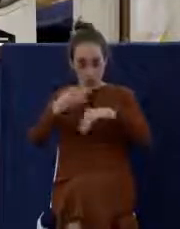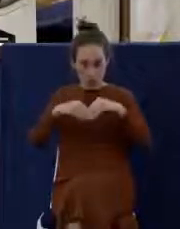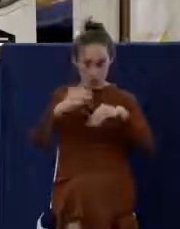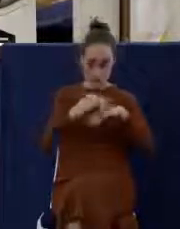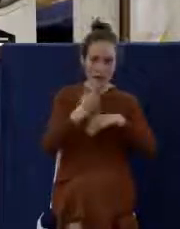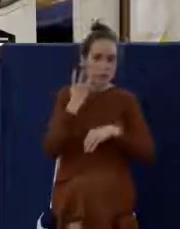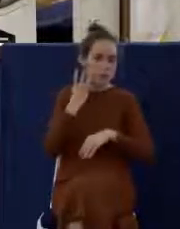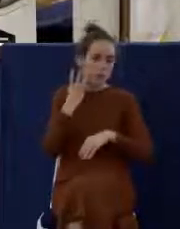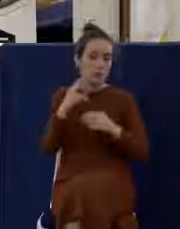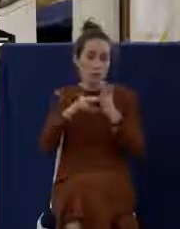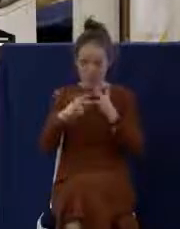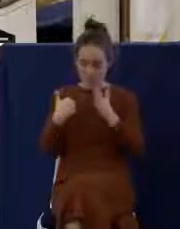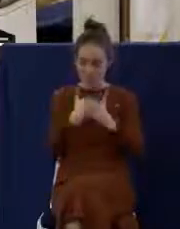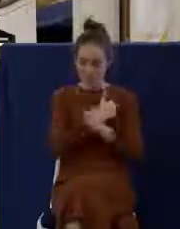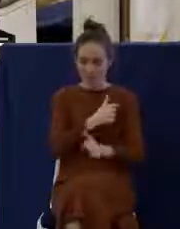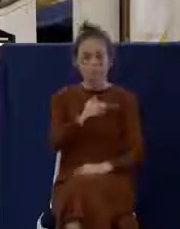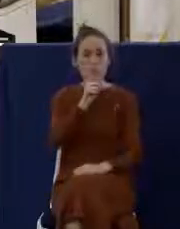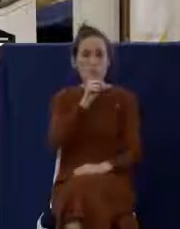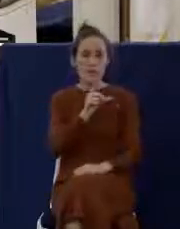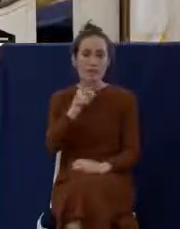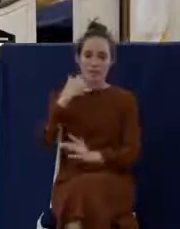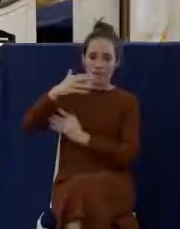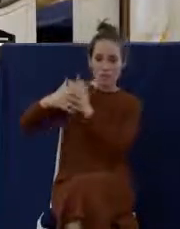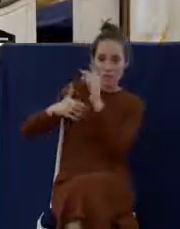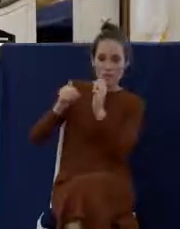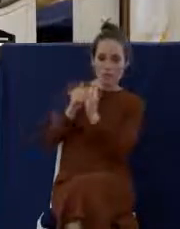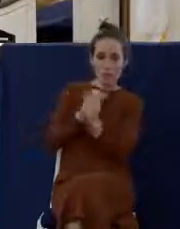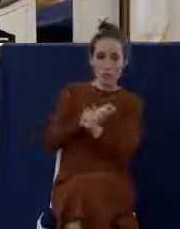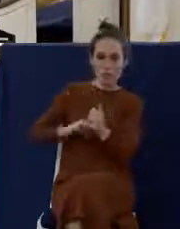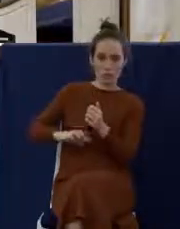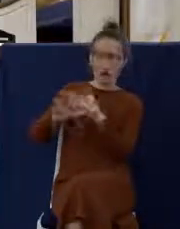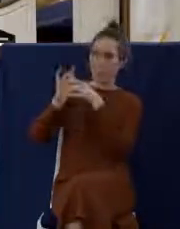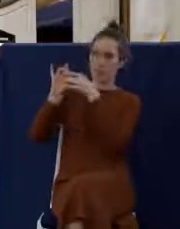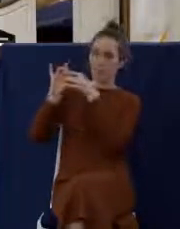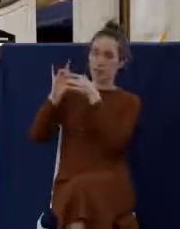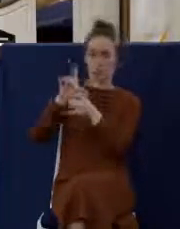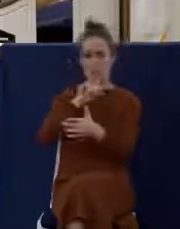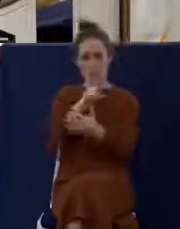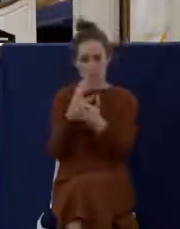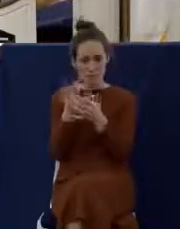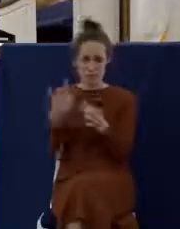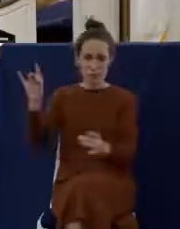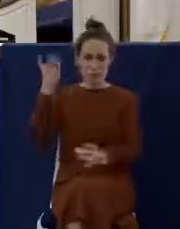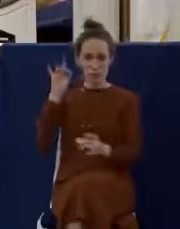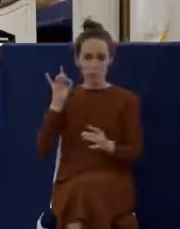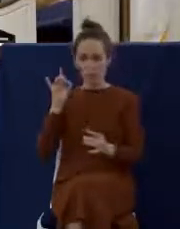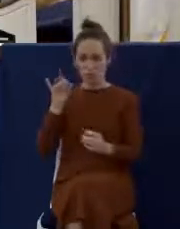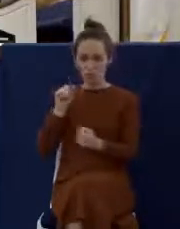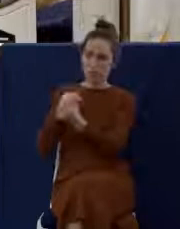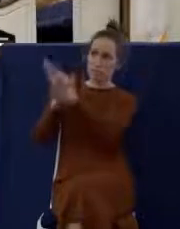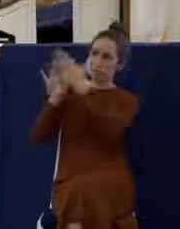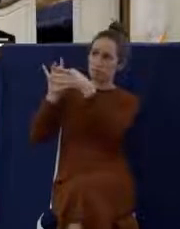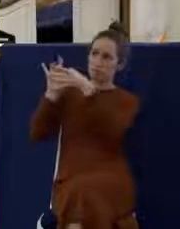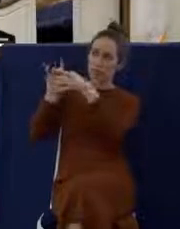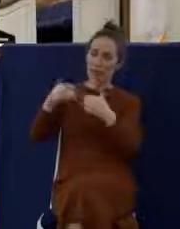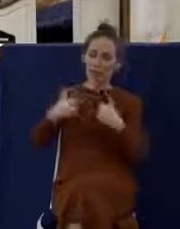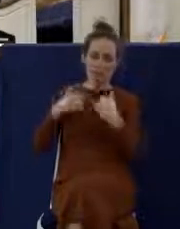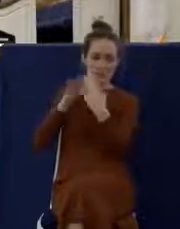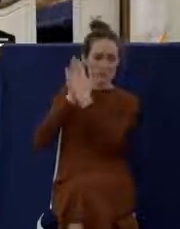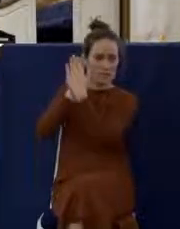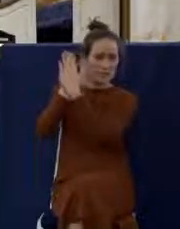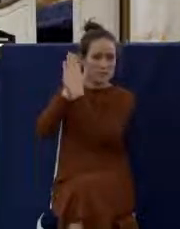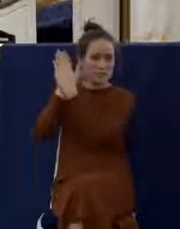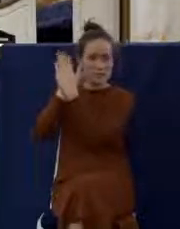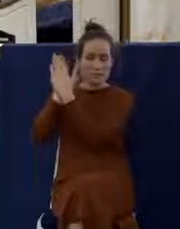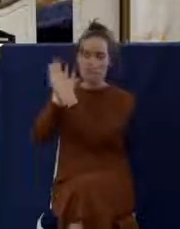in a very real spiritual way. There's an intimacy that takes place there. There's a